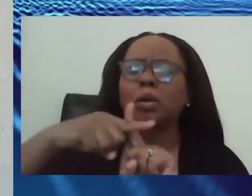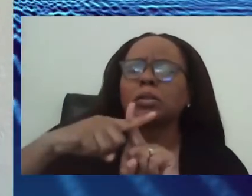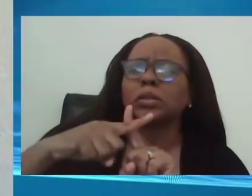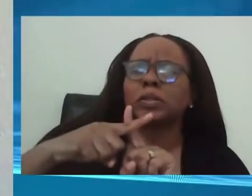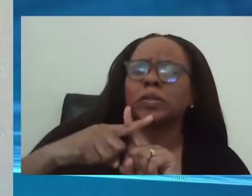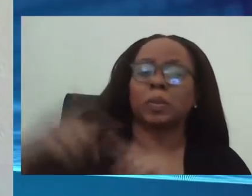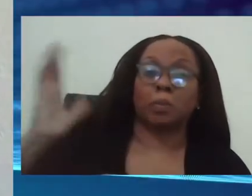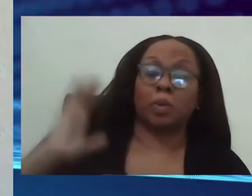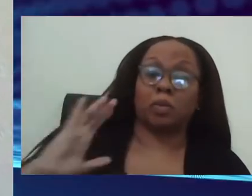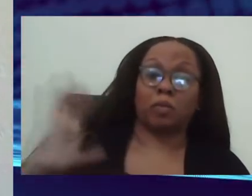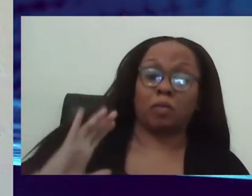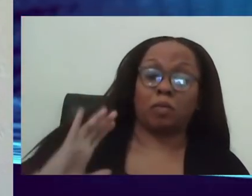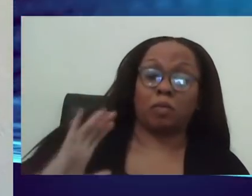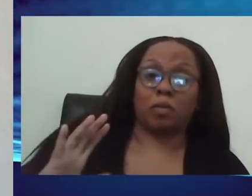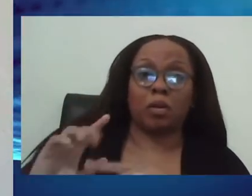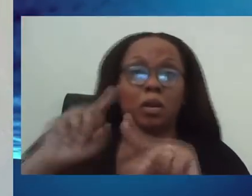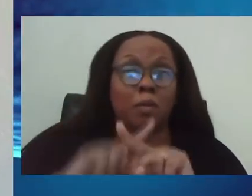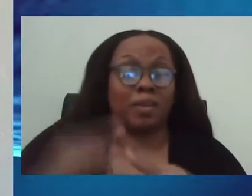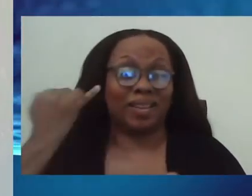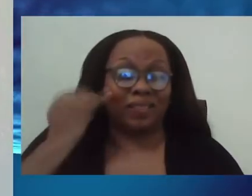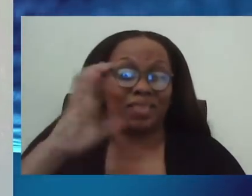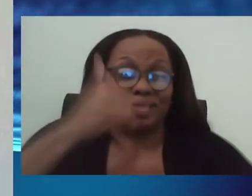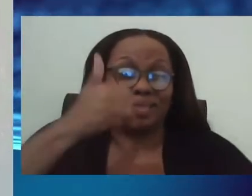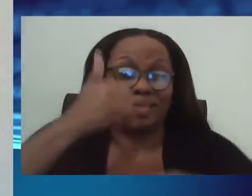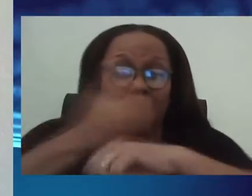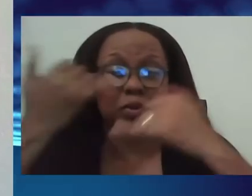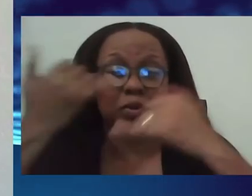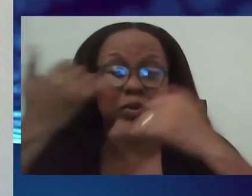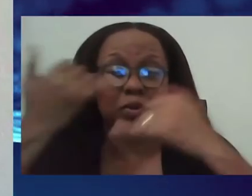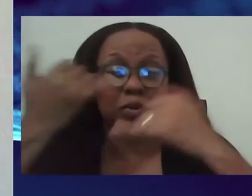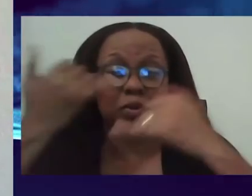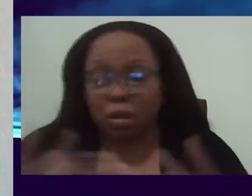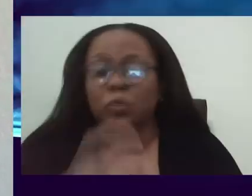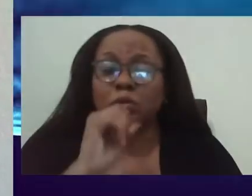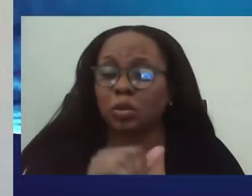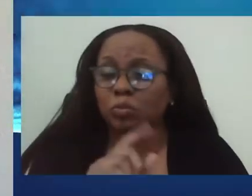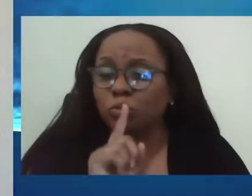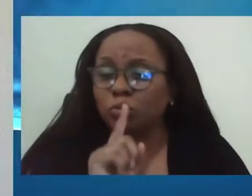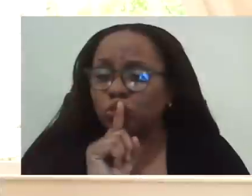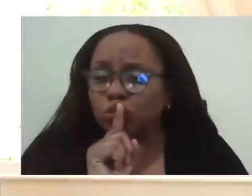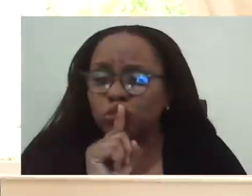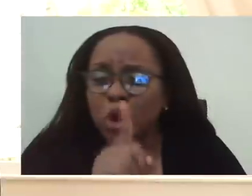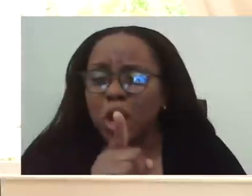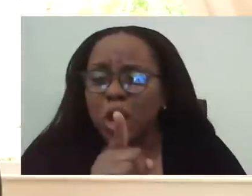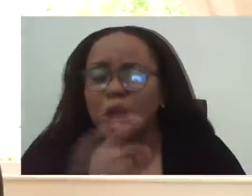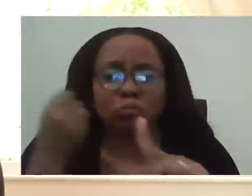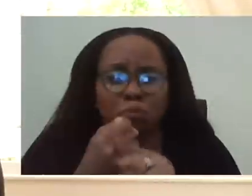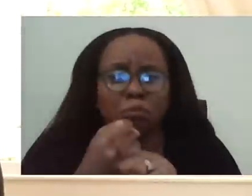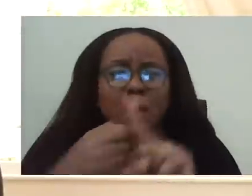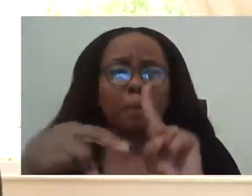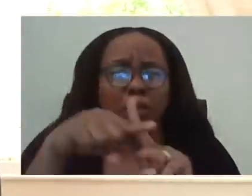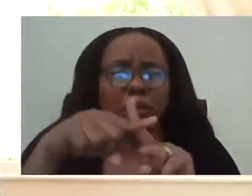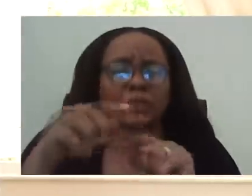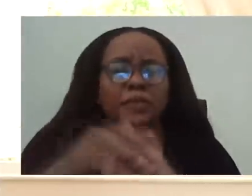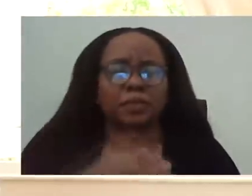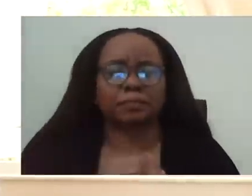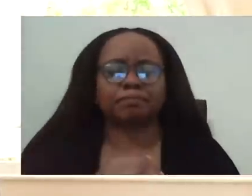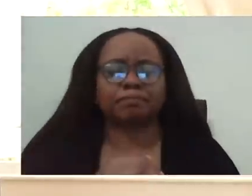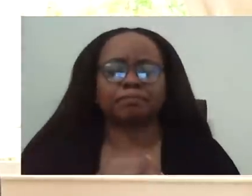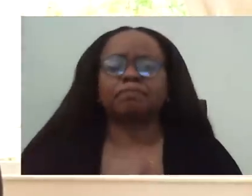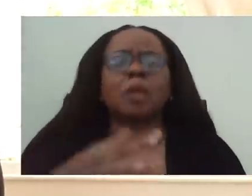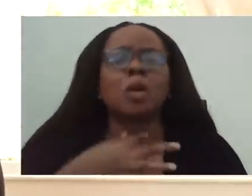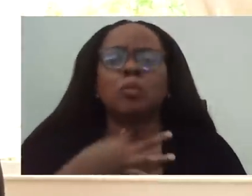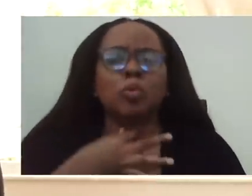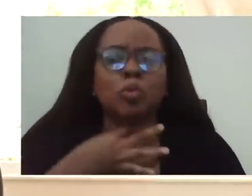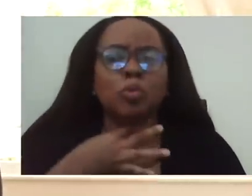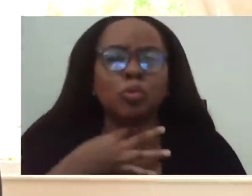will lie 20 days. We're not going to see the effect right into it. I'm curious about what other measures are